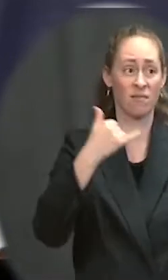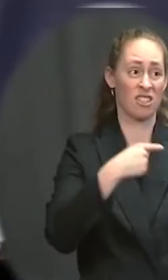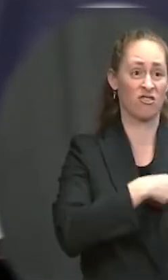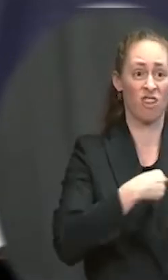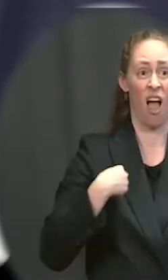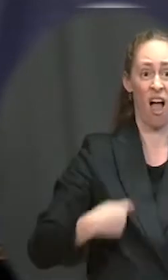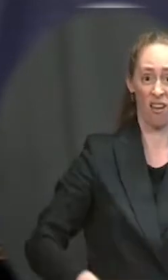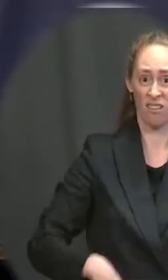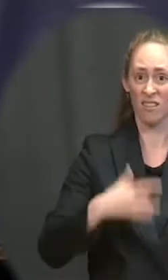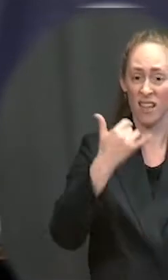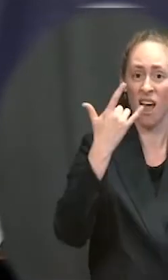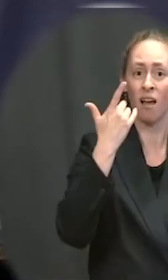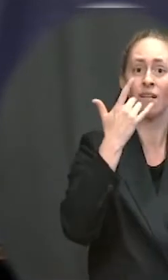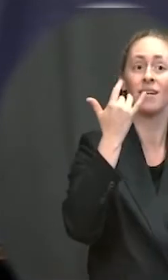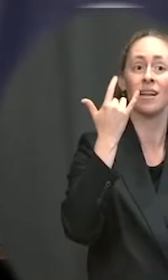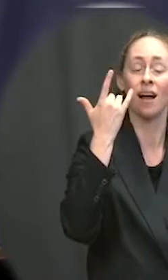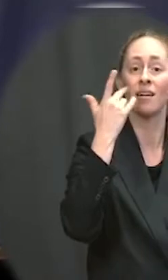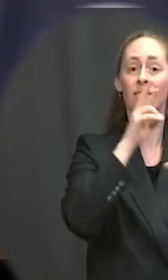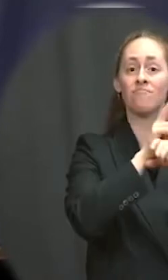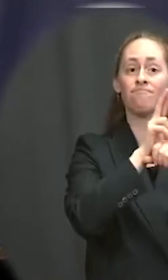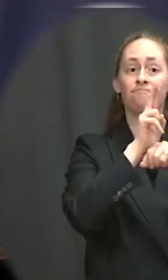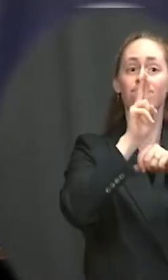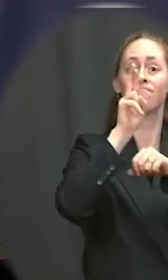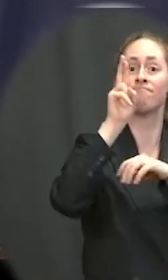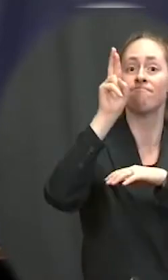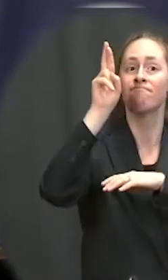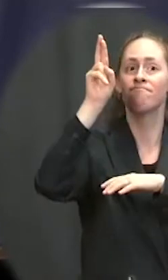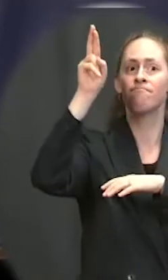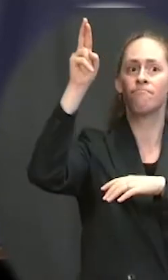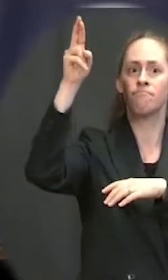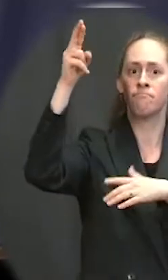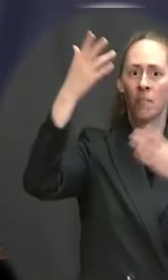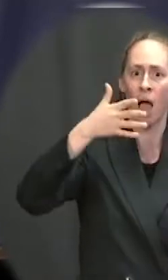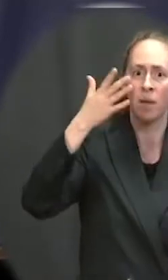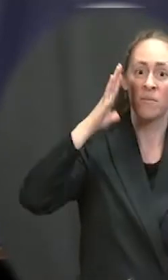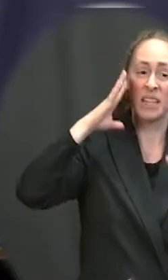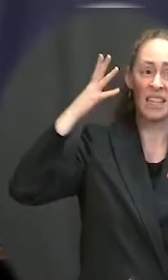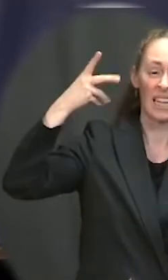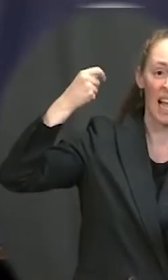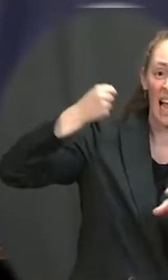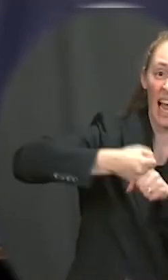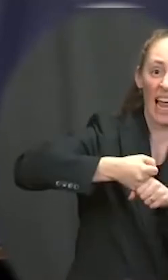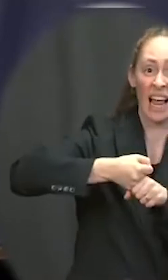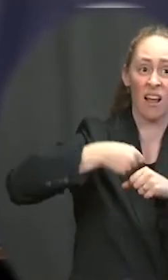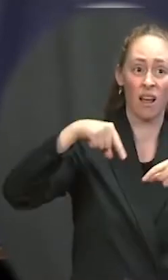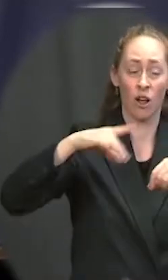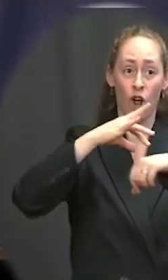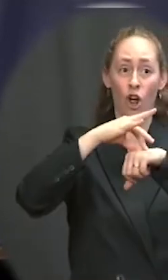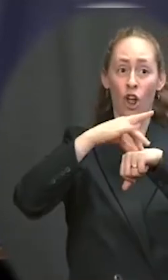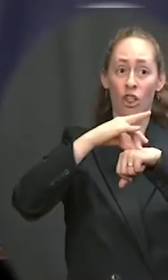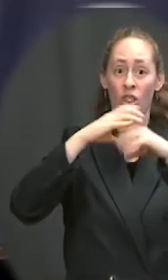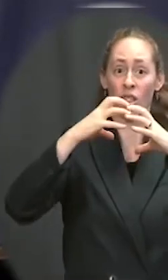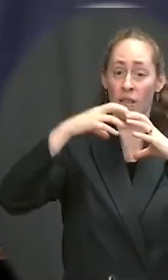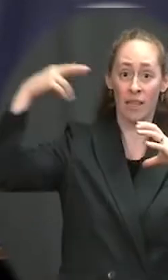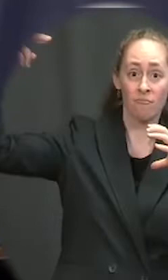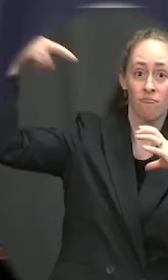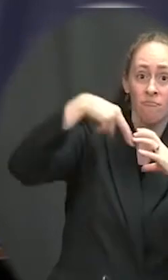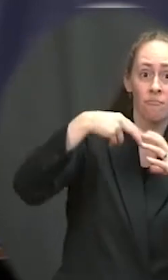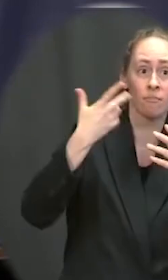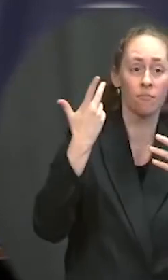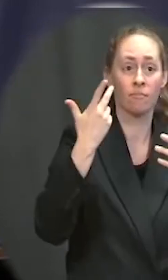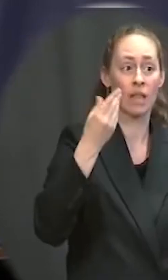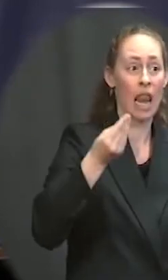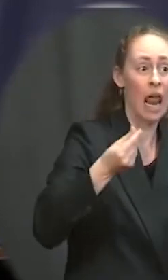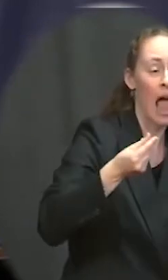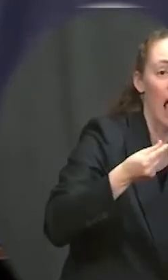And nobody knows exactly where it'll likely be in an ocean, but it could or pieces of it could come down over a populated area. And this isn't the first time